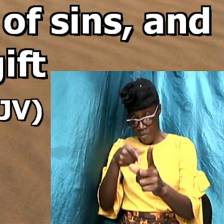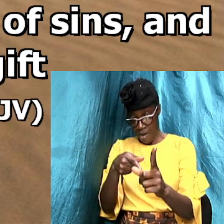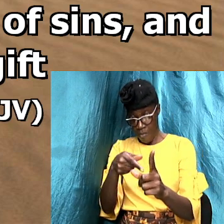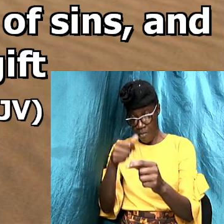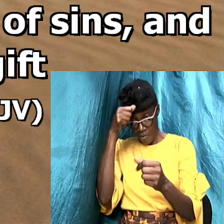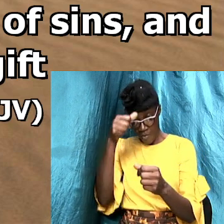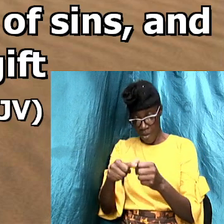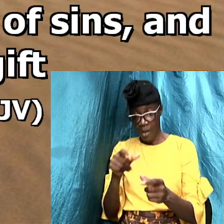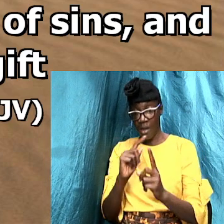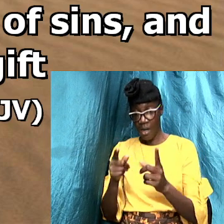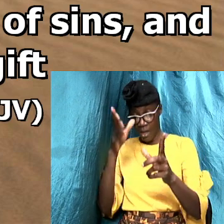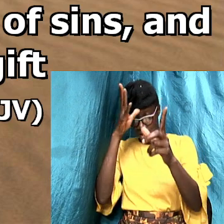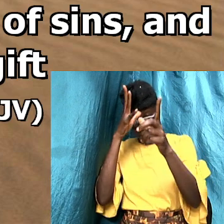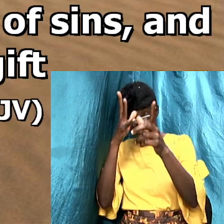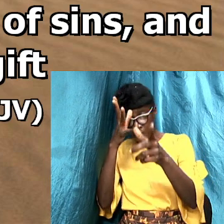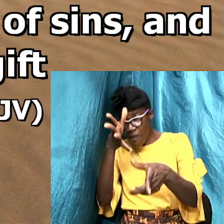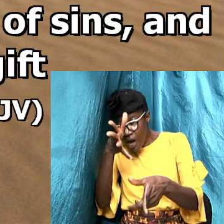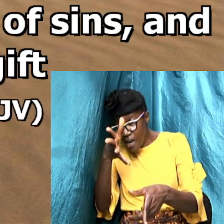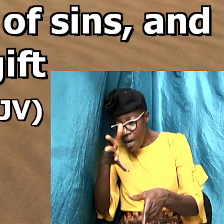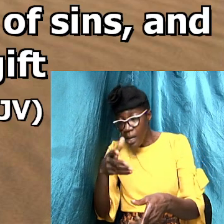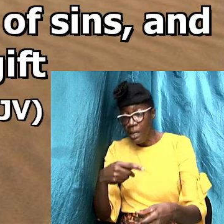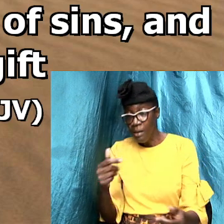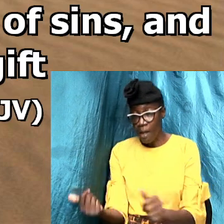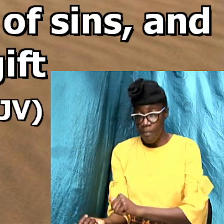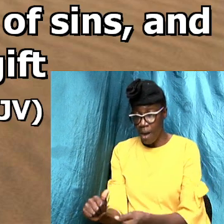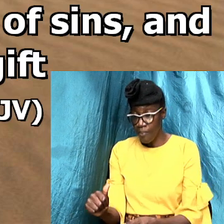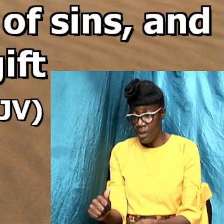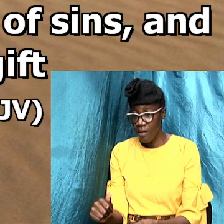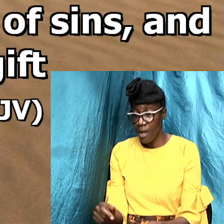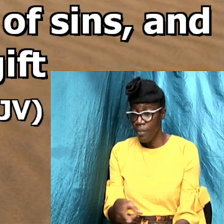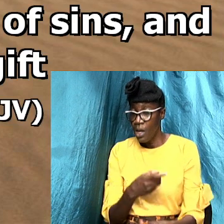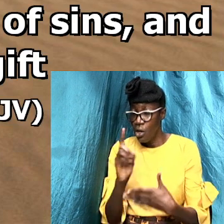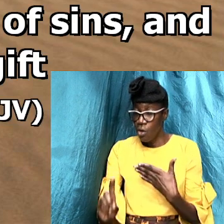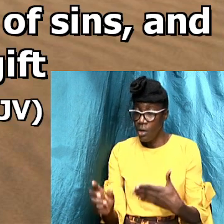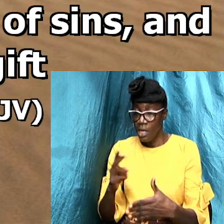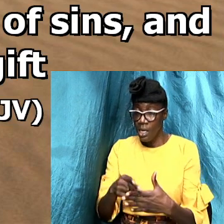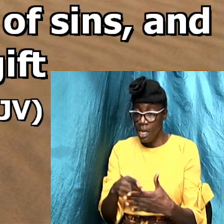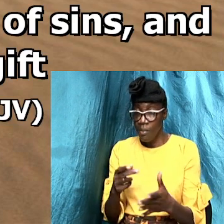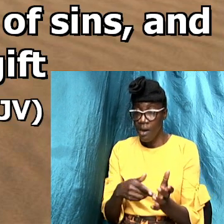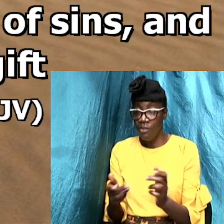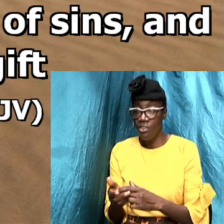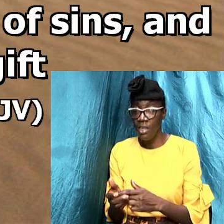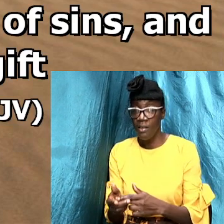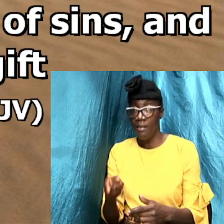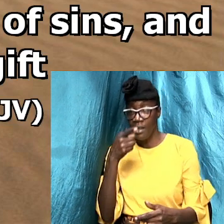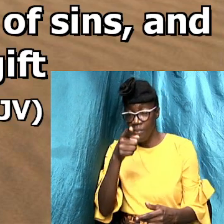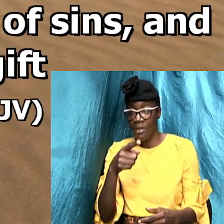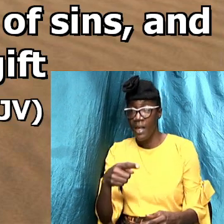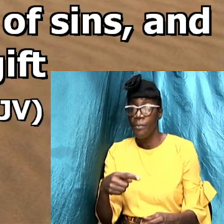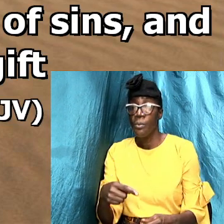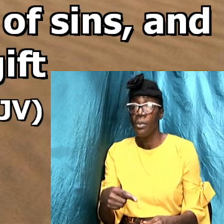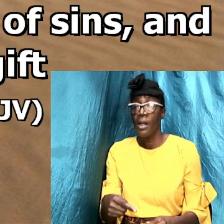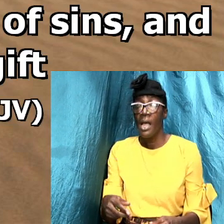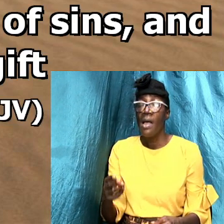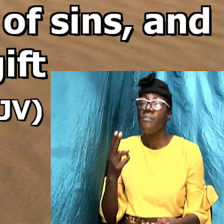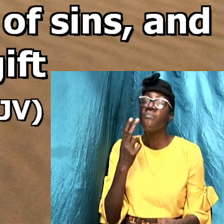baptism should be done in the name of Jesus him say him rather to listen to Jesus Christ than to Peter